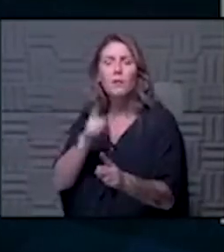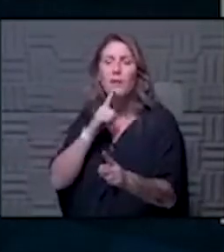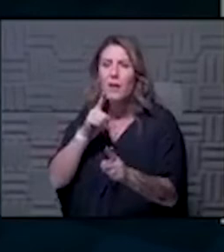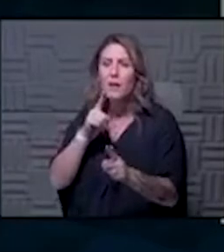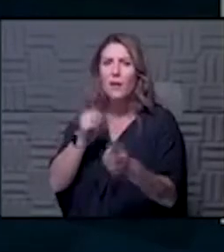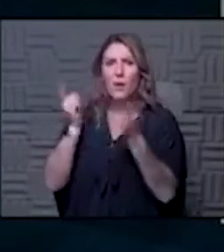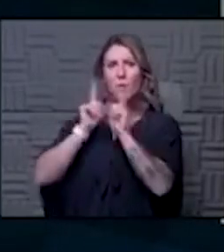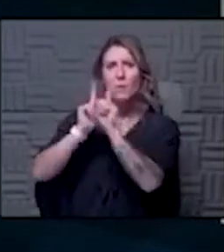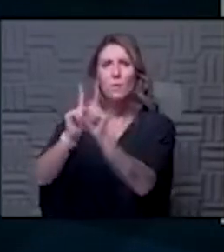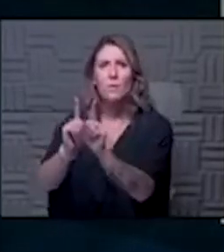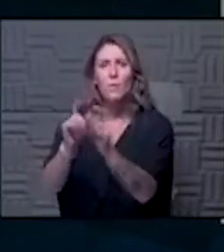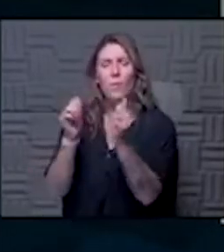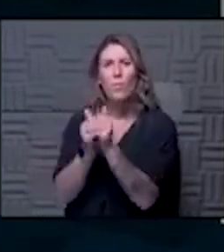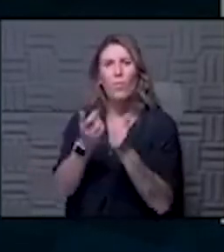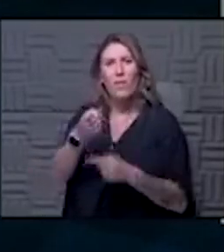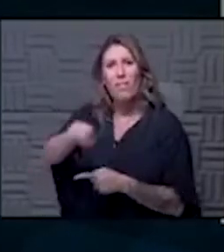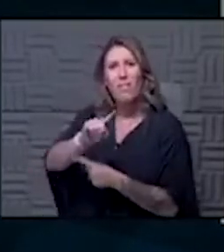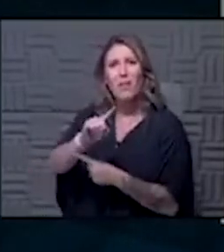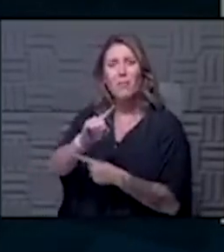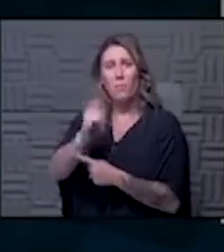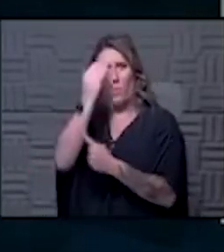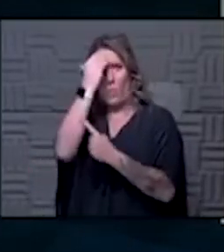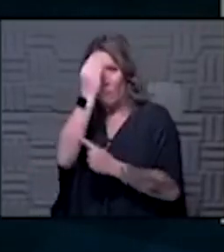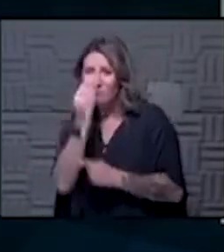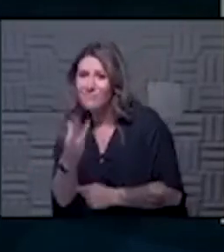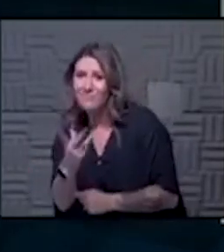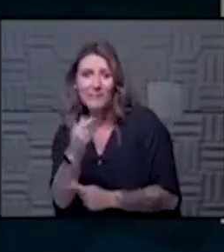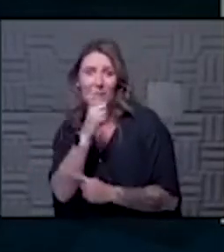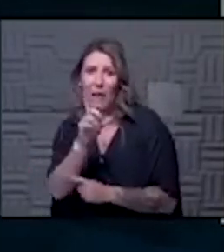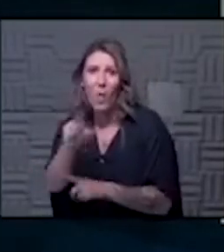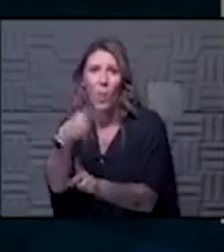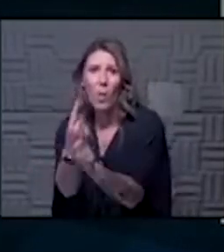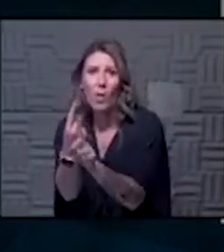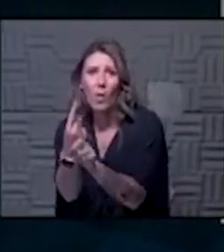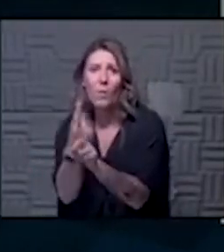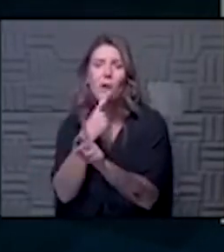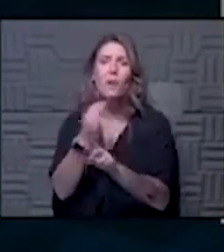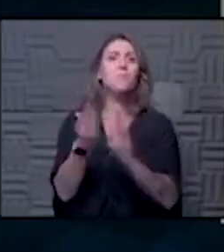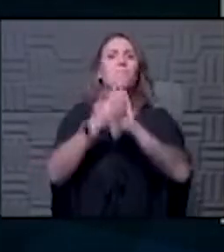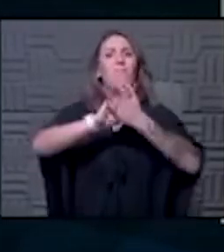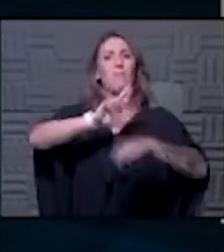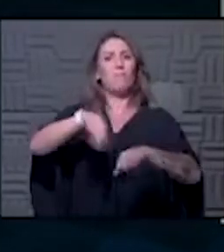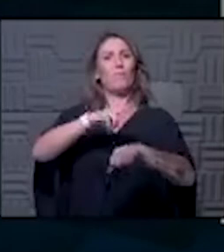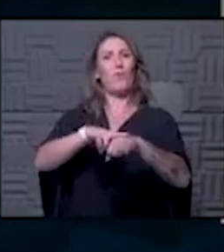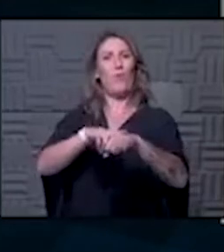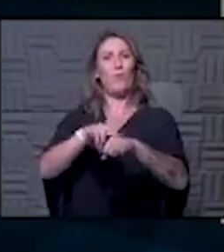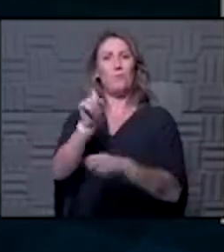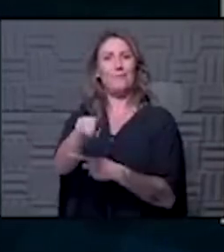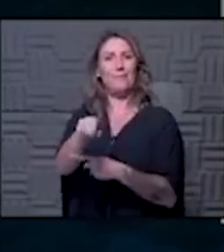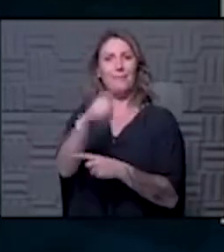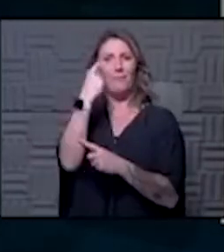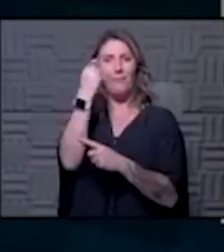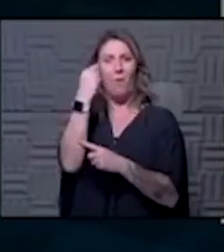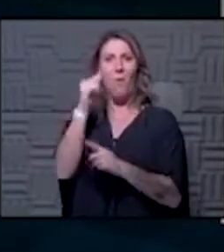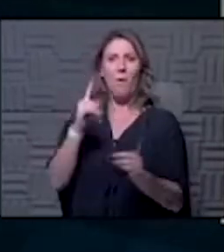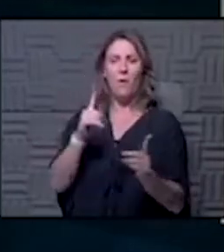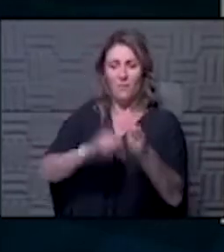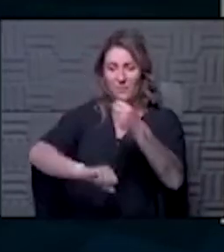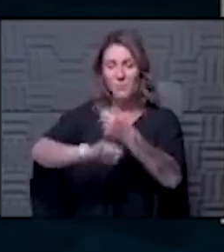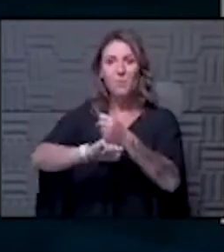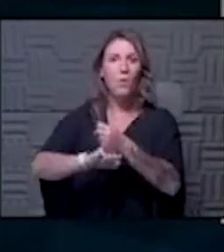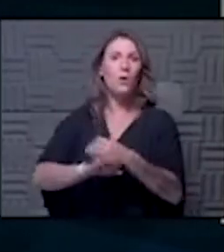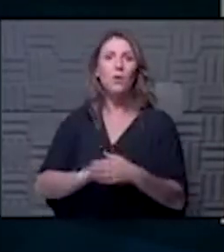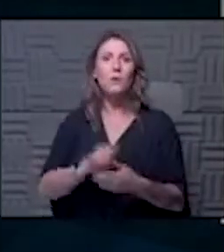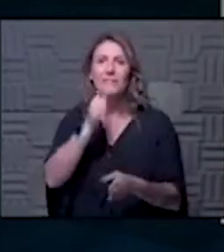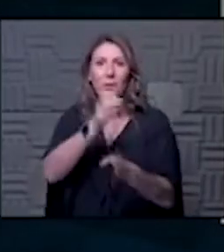walk the walk with them and let them know they're not alone and try to normalize the need for having some of that support it's